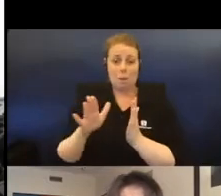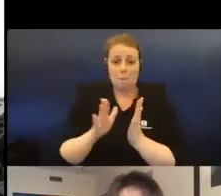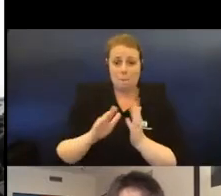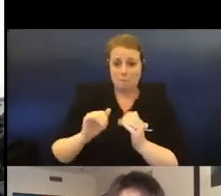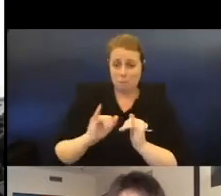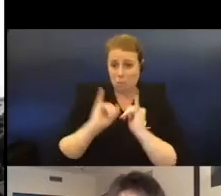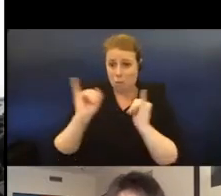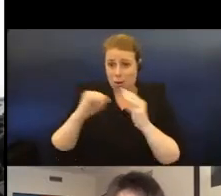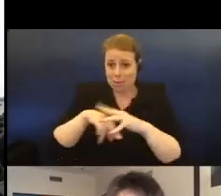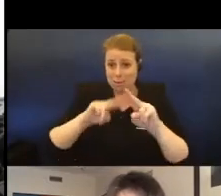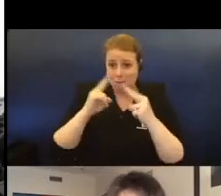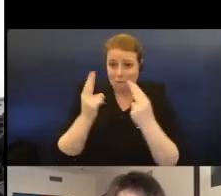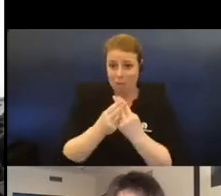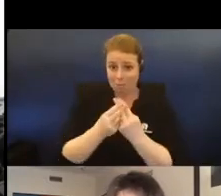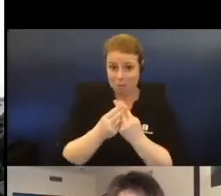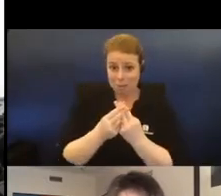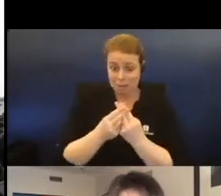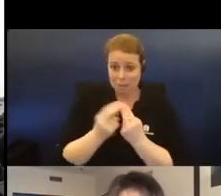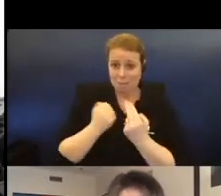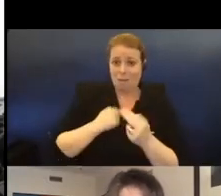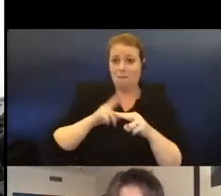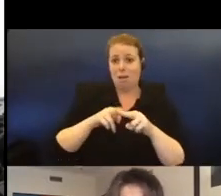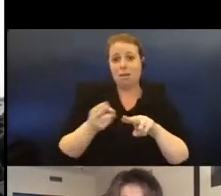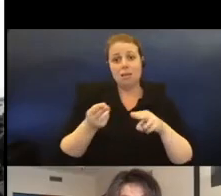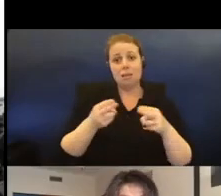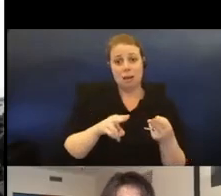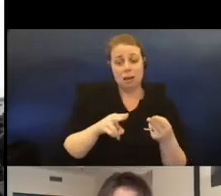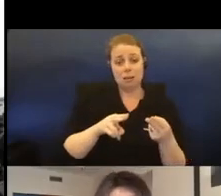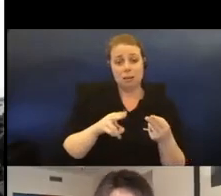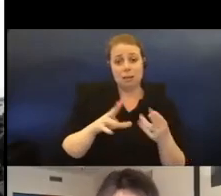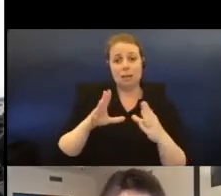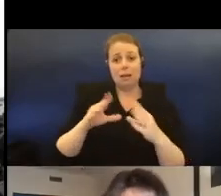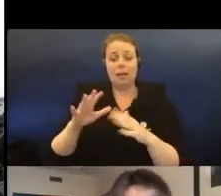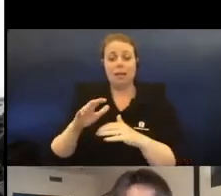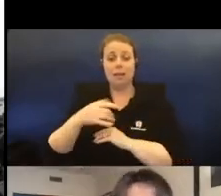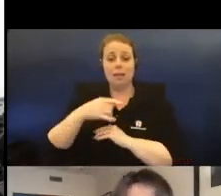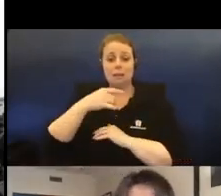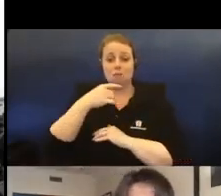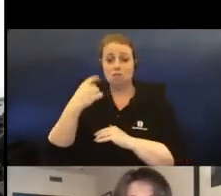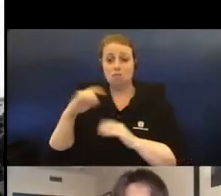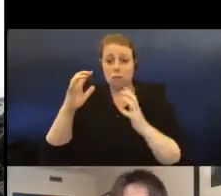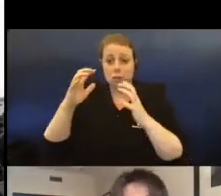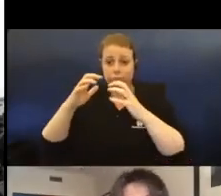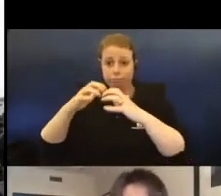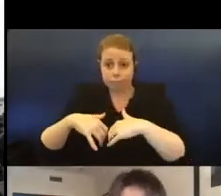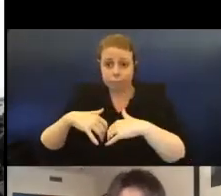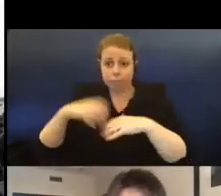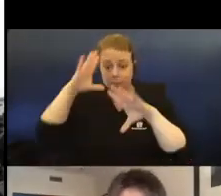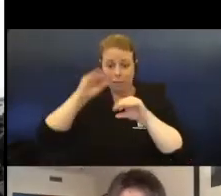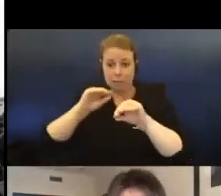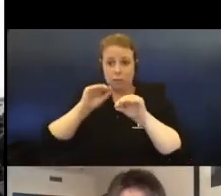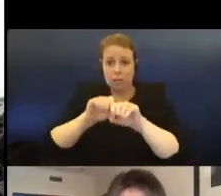family with the passing of my father, followed by the breakdown of the country and the implosion of the education system.